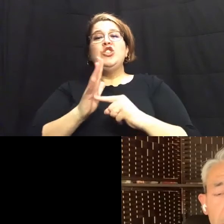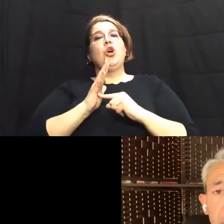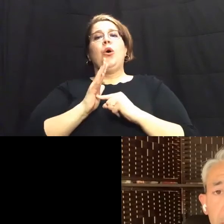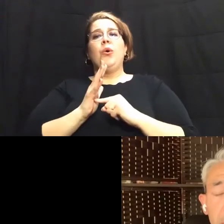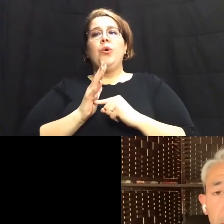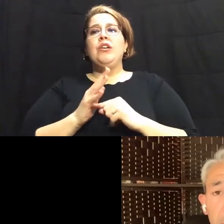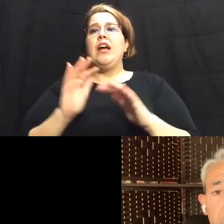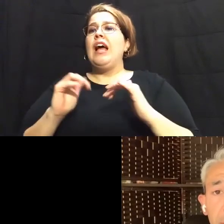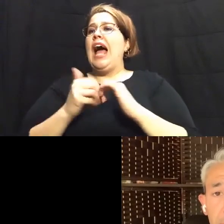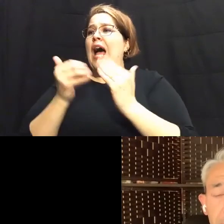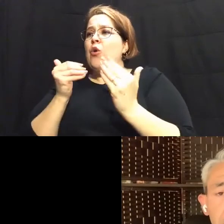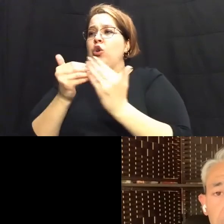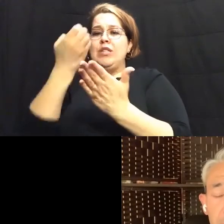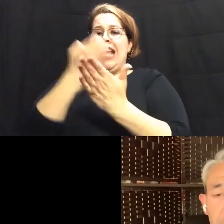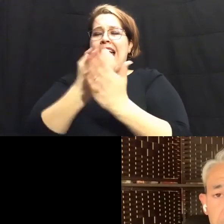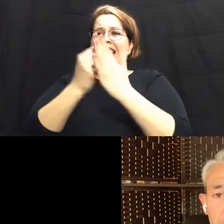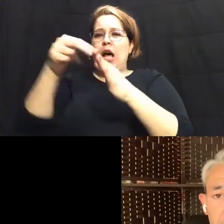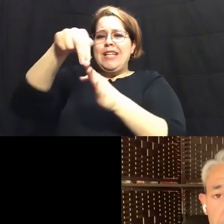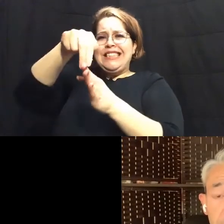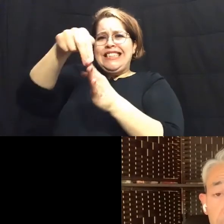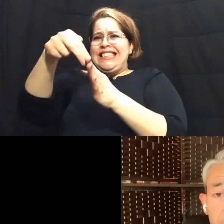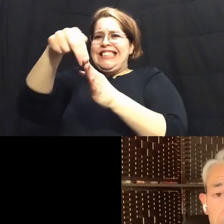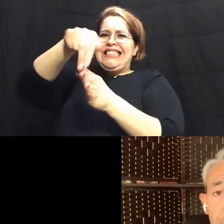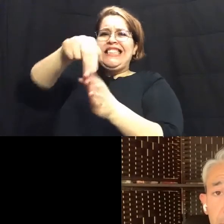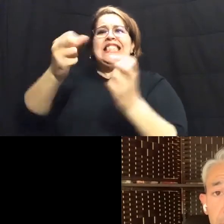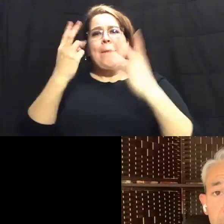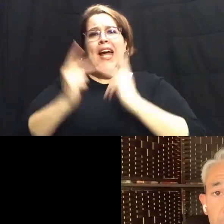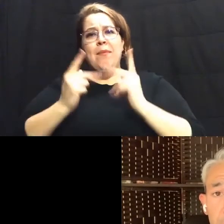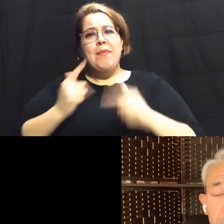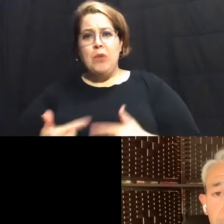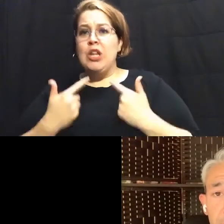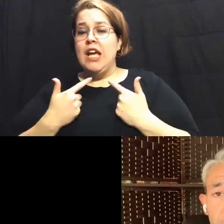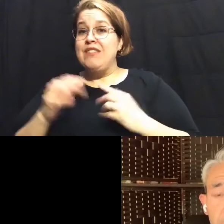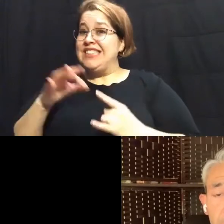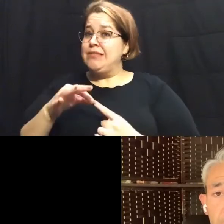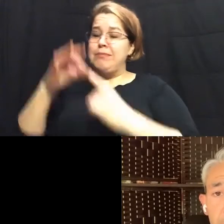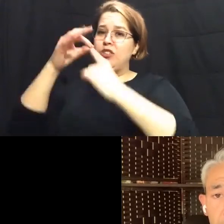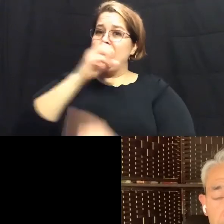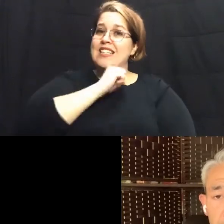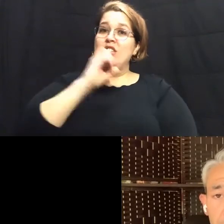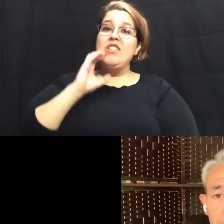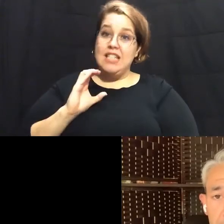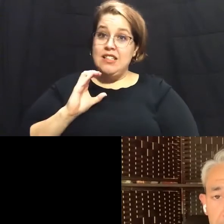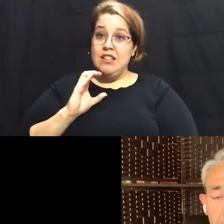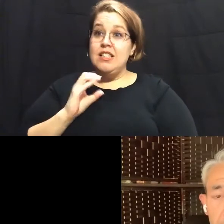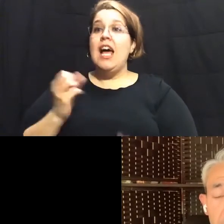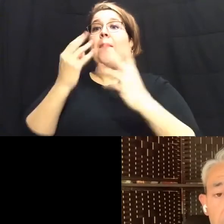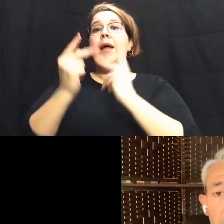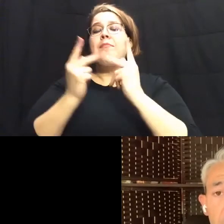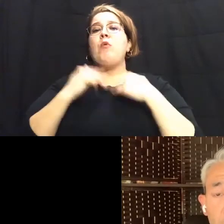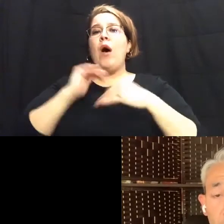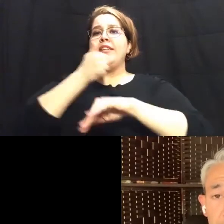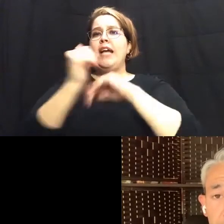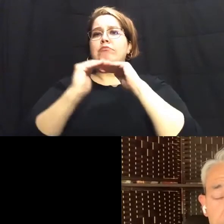economic brink that millions of americans were living in particularly our seniors uh and many folks on fixed incomes